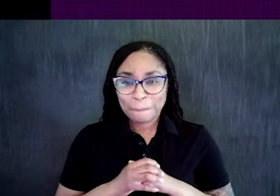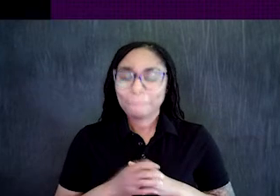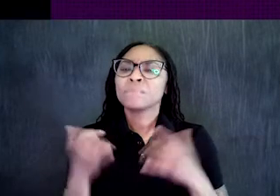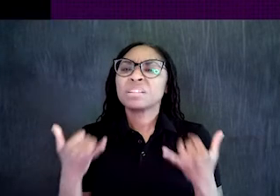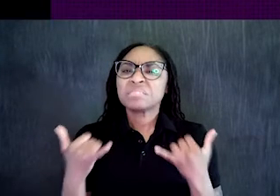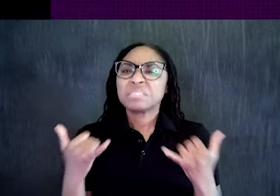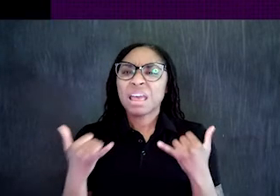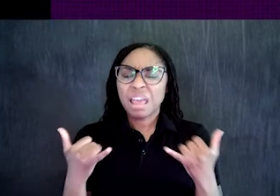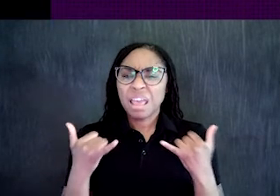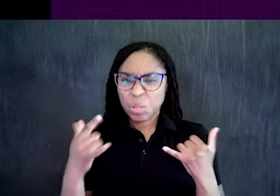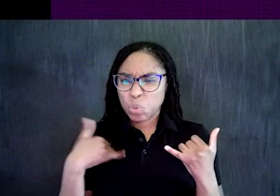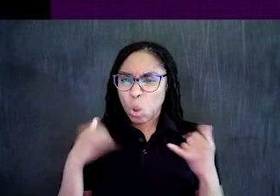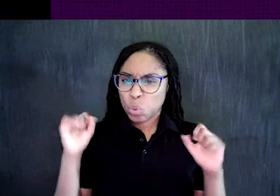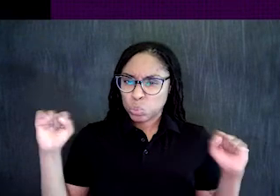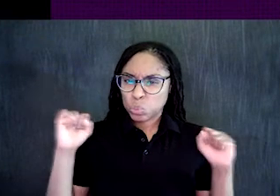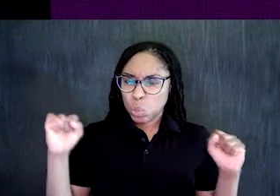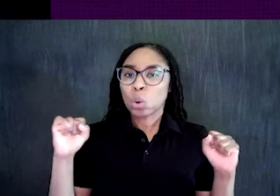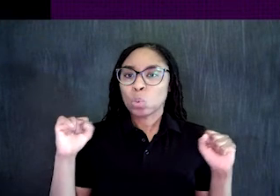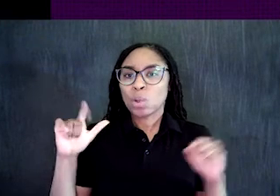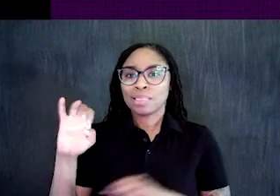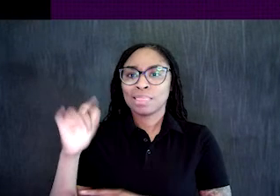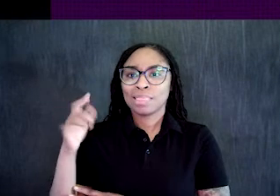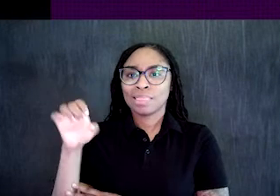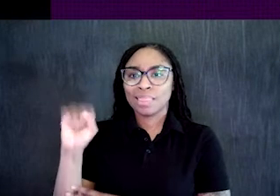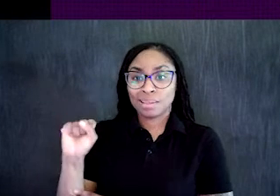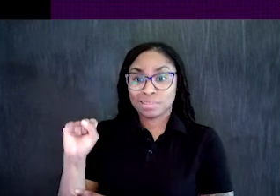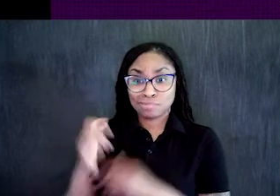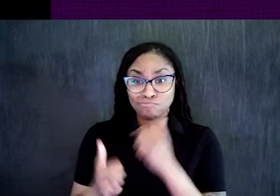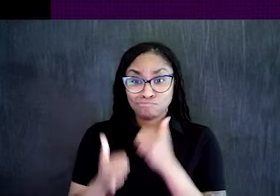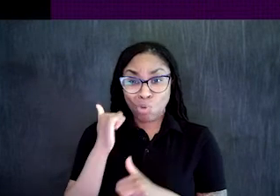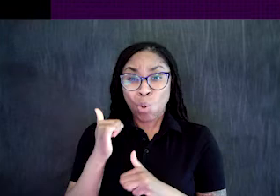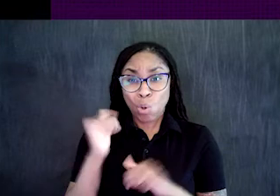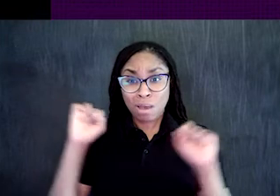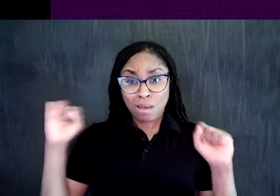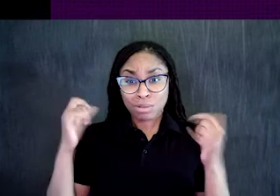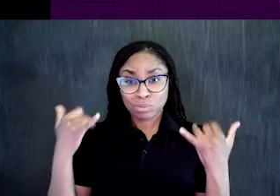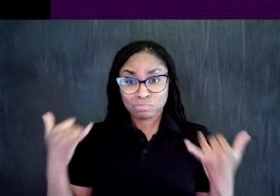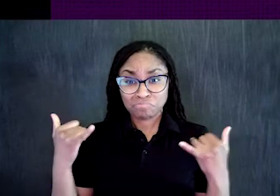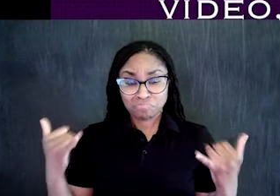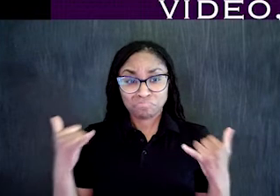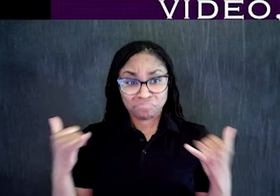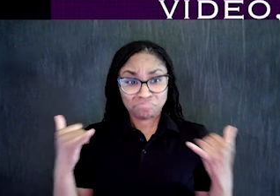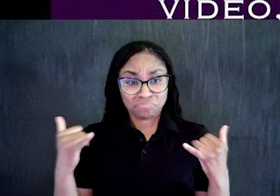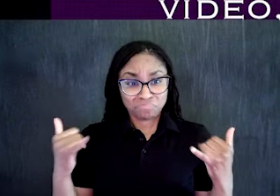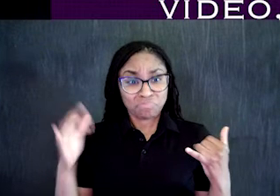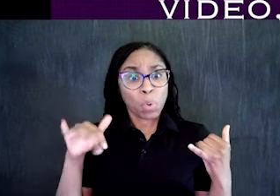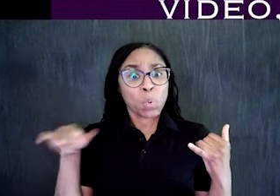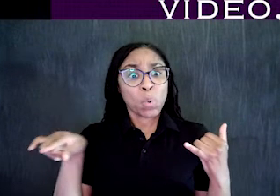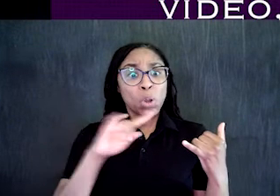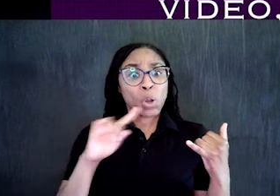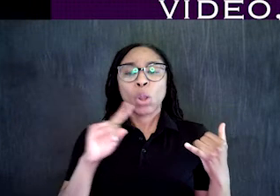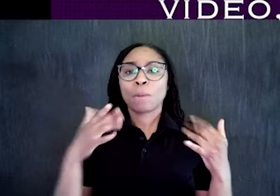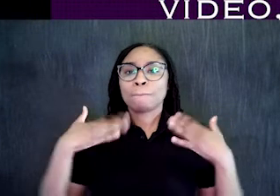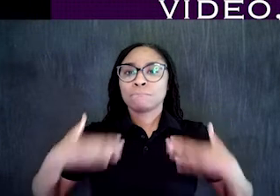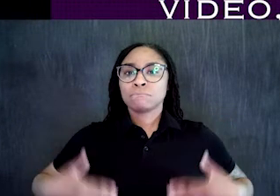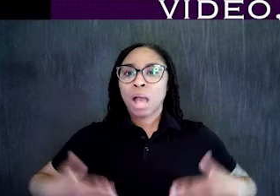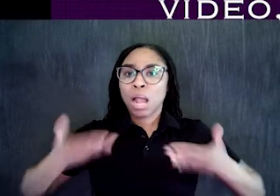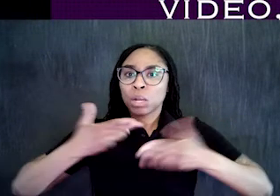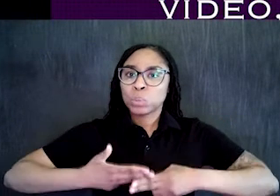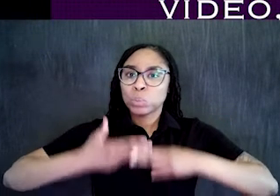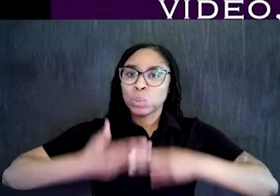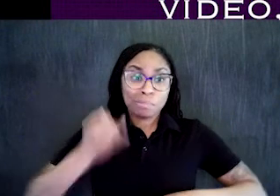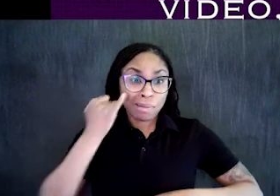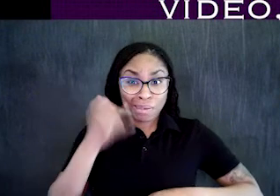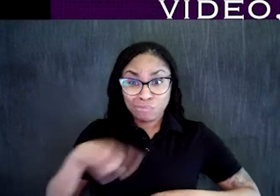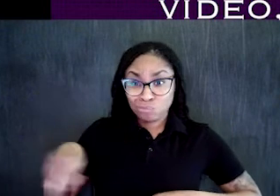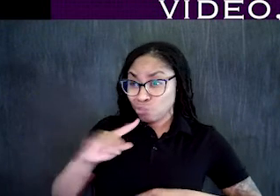For more information and a full transcript of this video, check out funforthedisabled.com. When joining us for this video, you need to